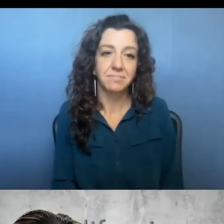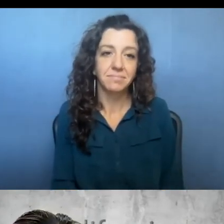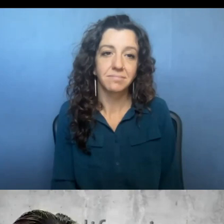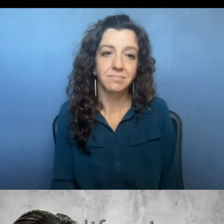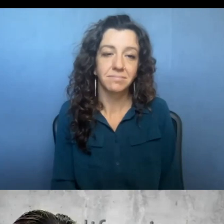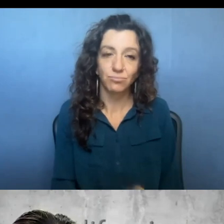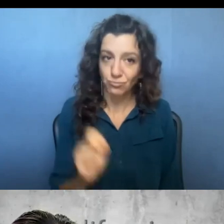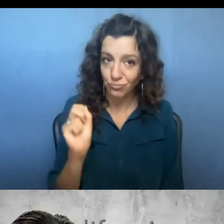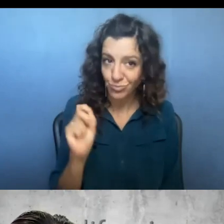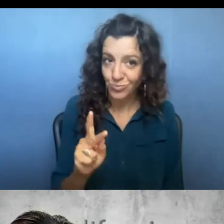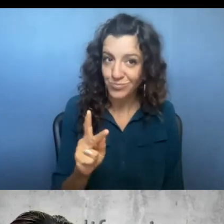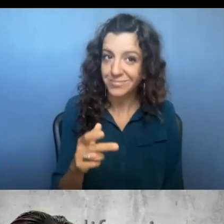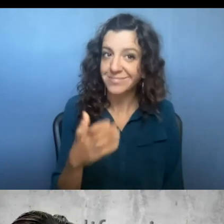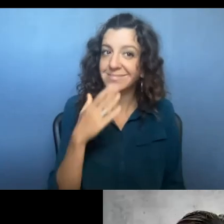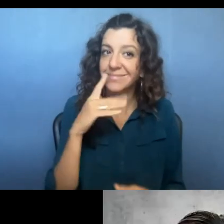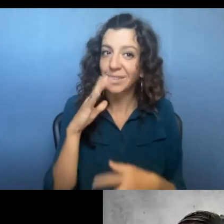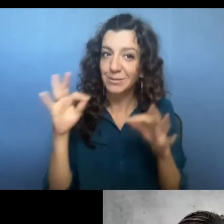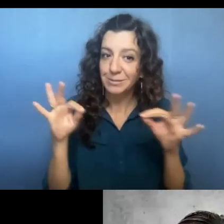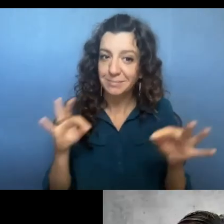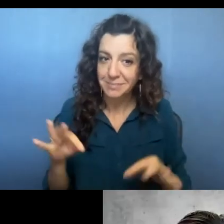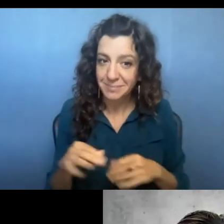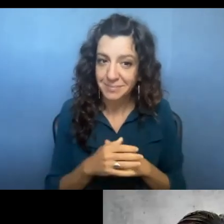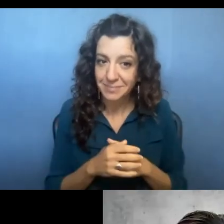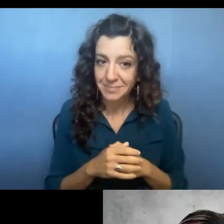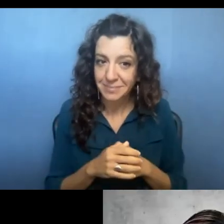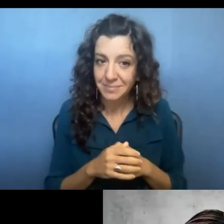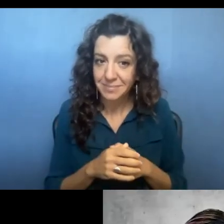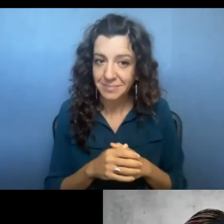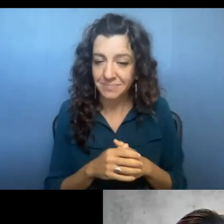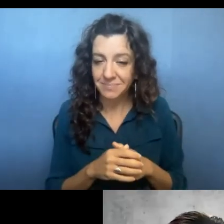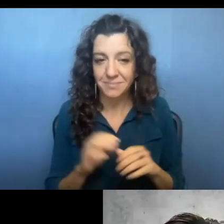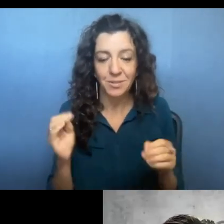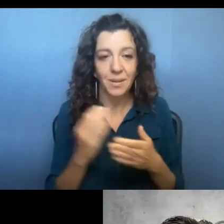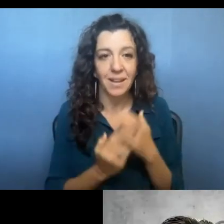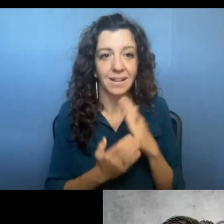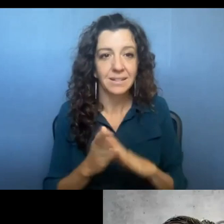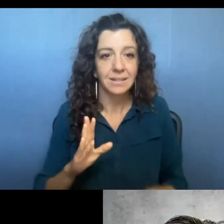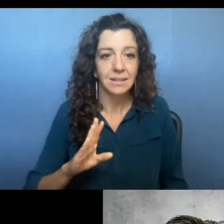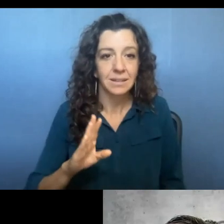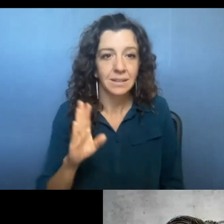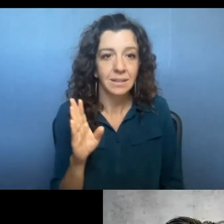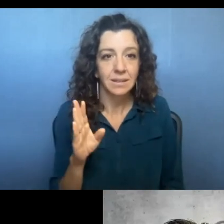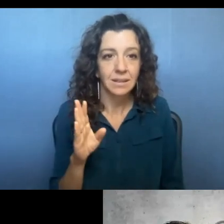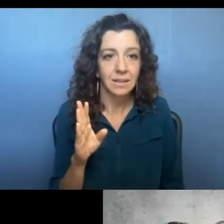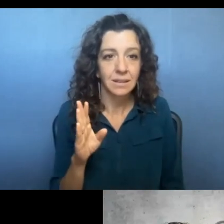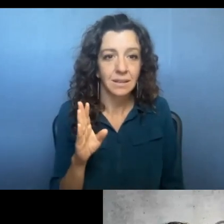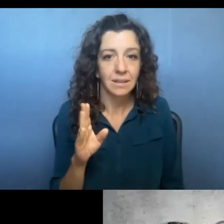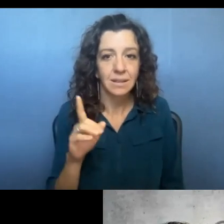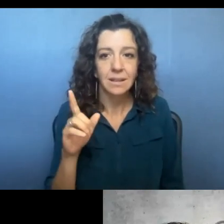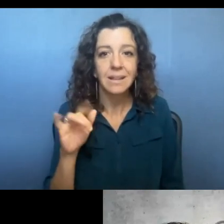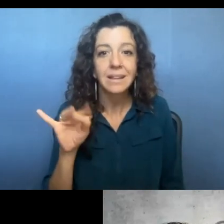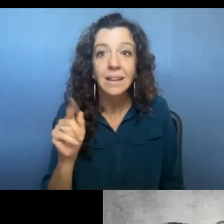awesome thank you for that mark let's see no hands raised yet again if you want to oh we've got a hand here um lydia